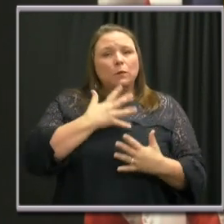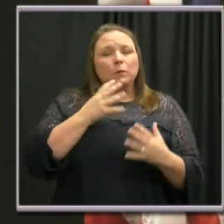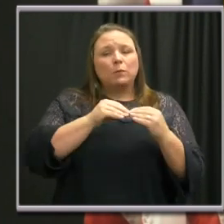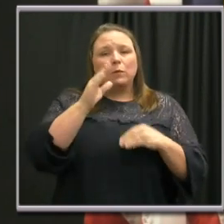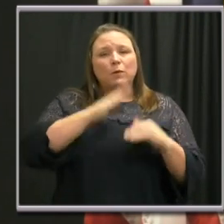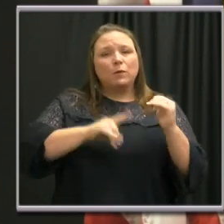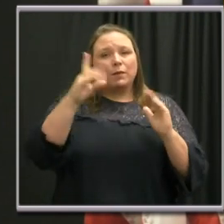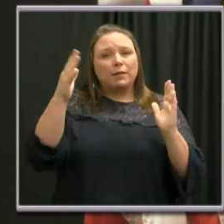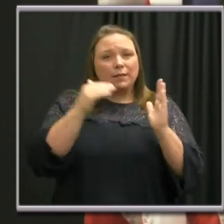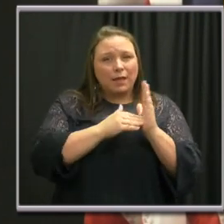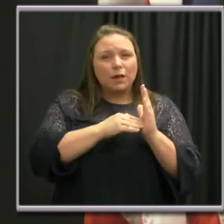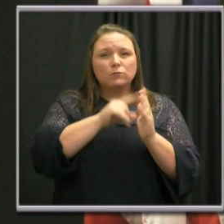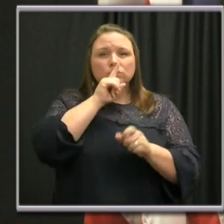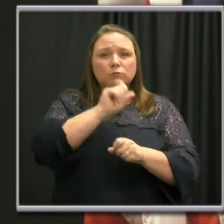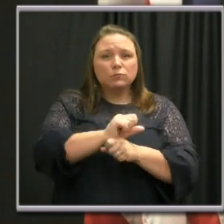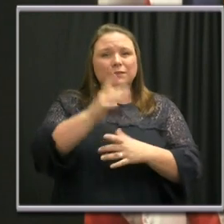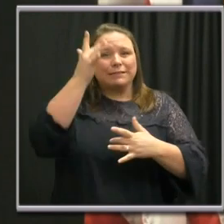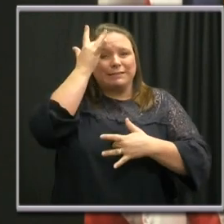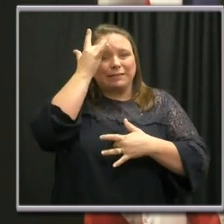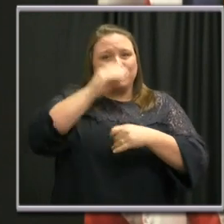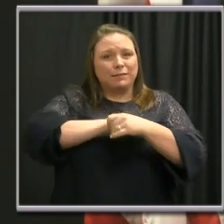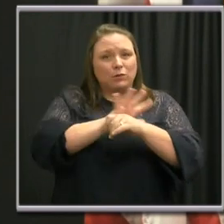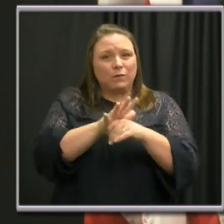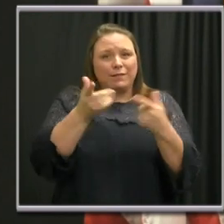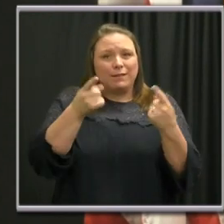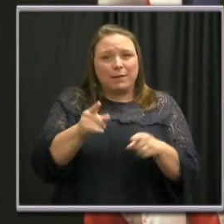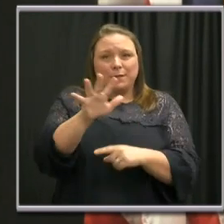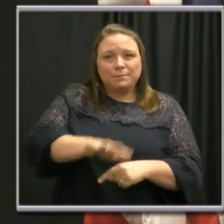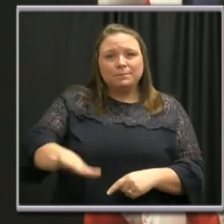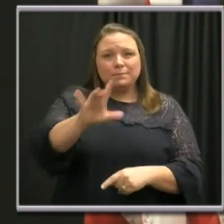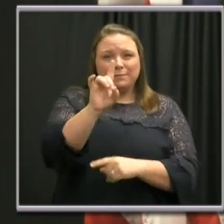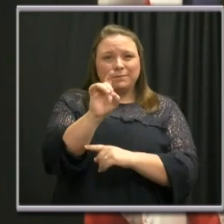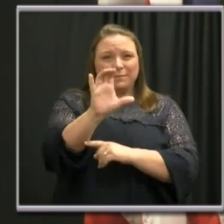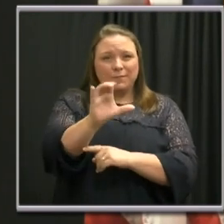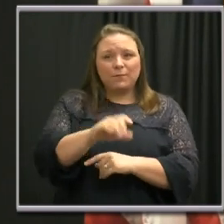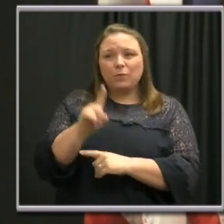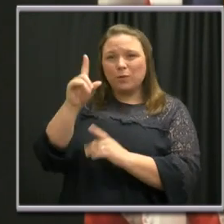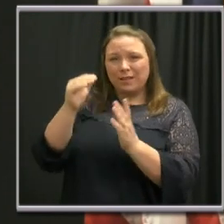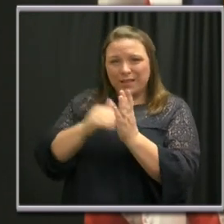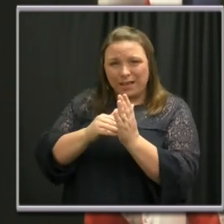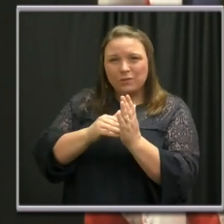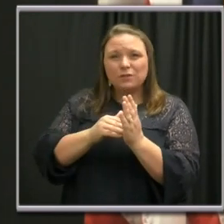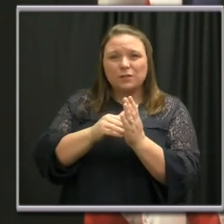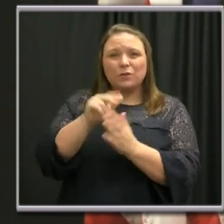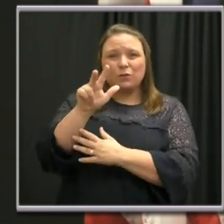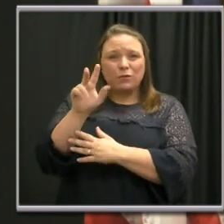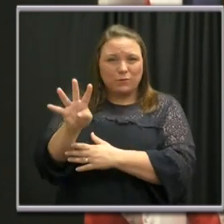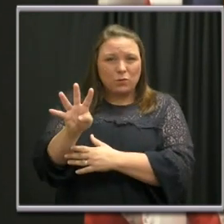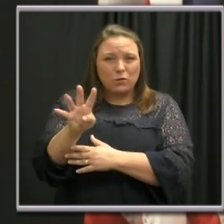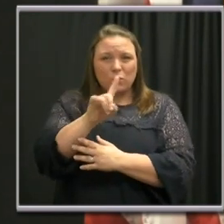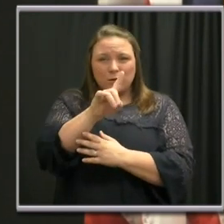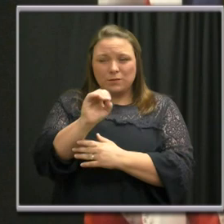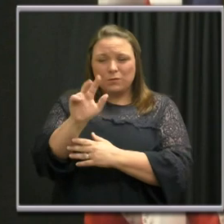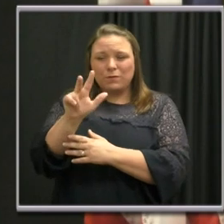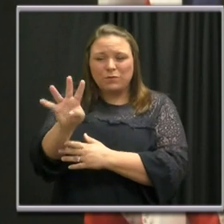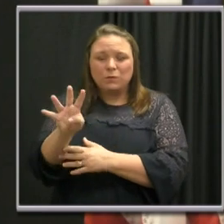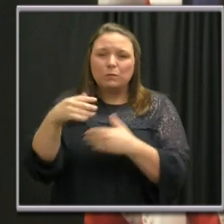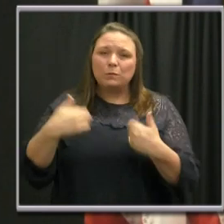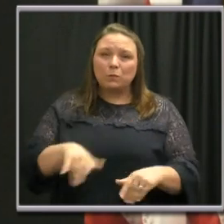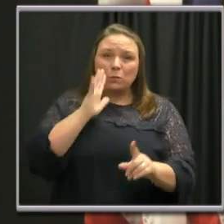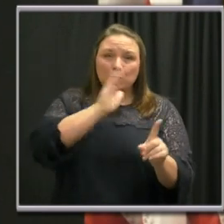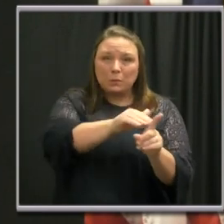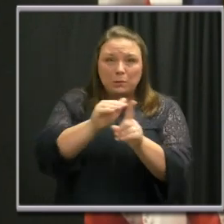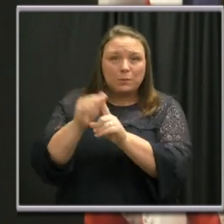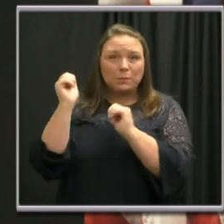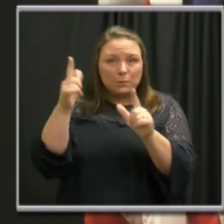1,000 confirmed cases of COVID-19 in Davidson County, 1,034 to be exact. Now, I want to remind everyone that staying